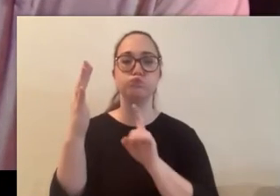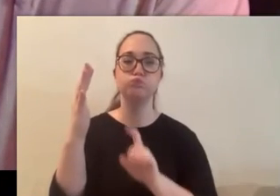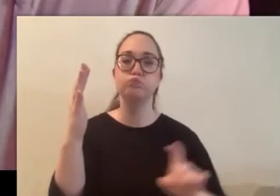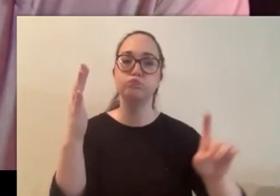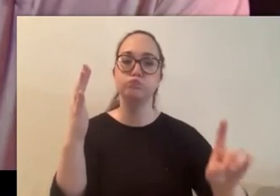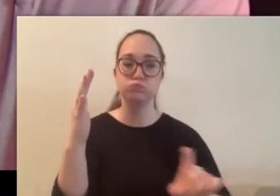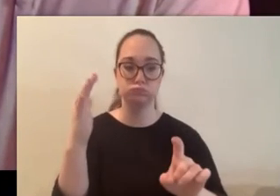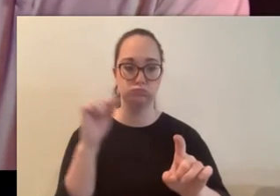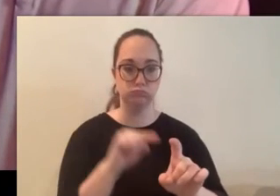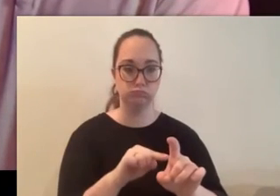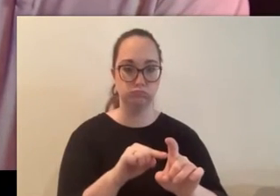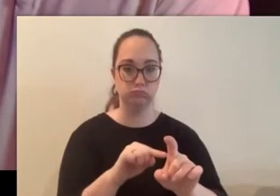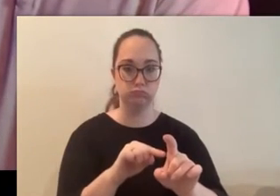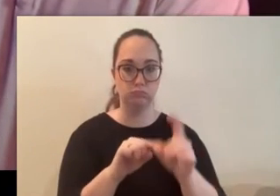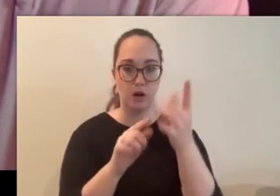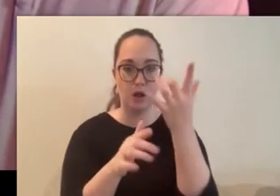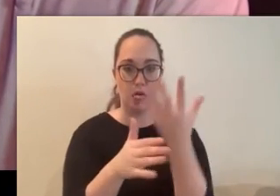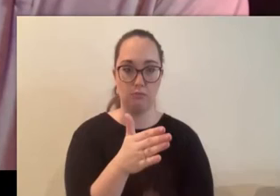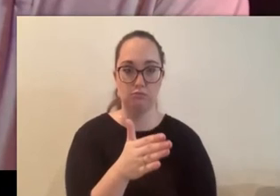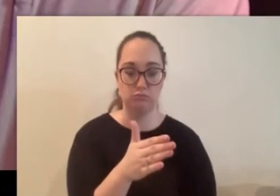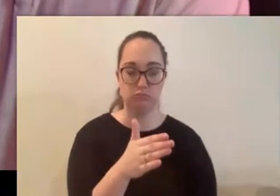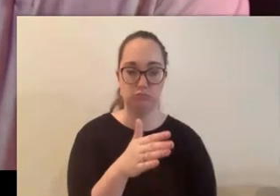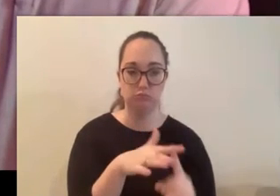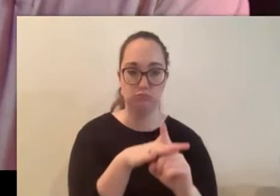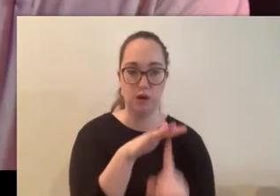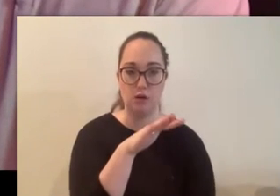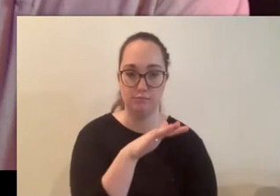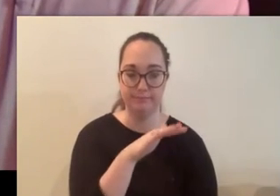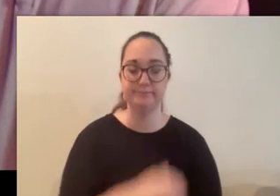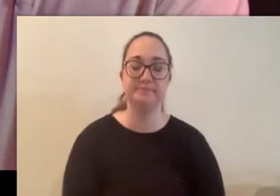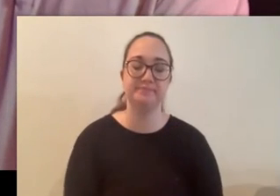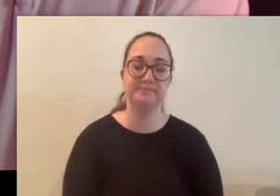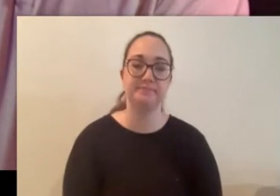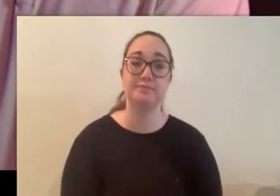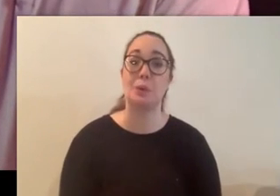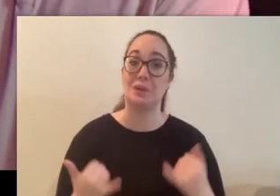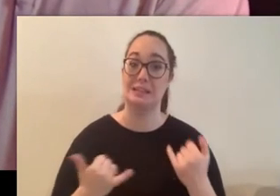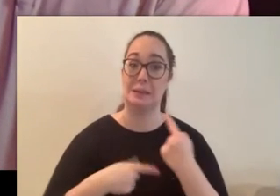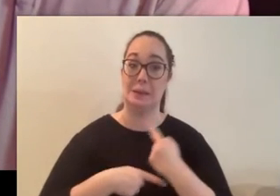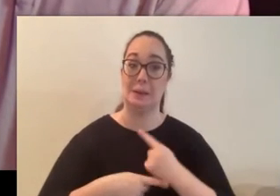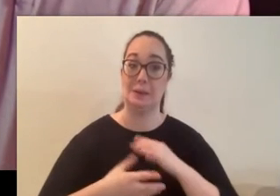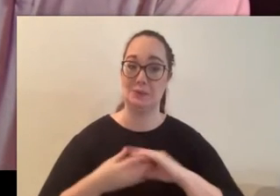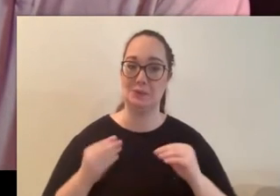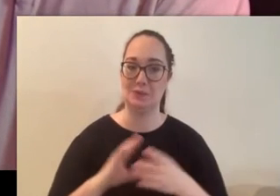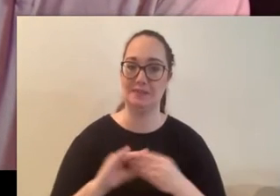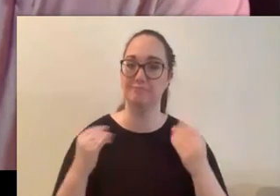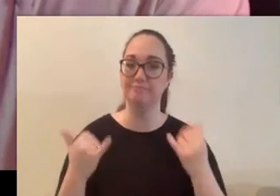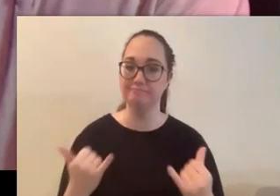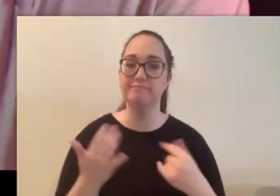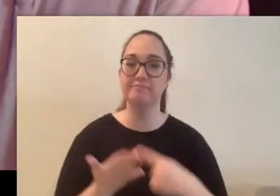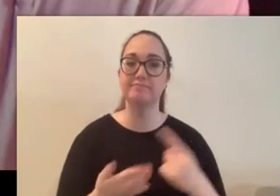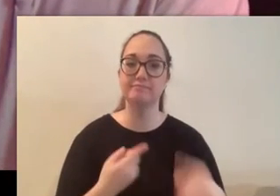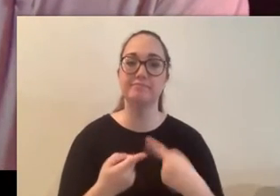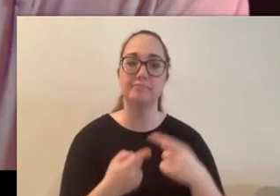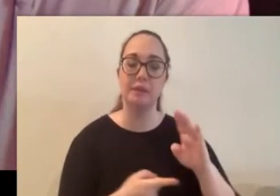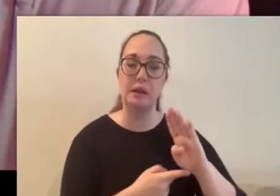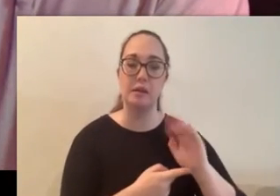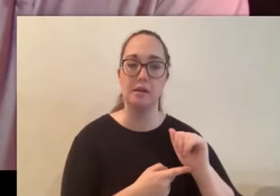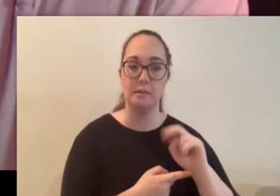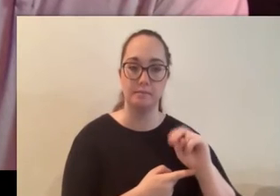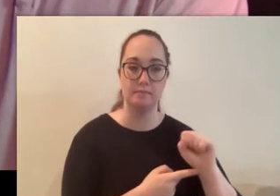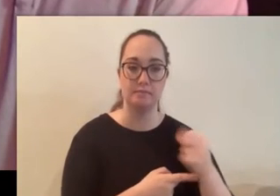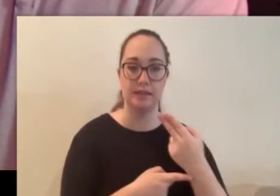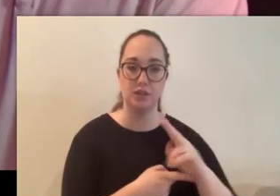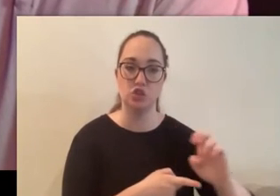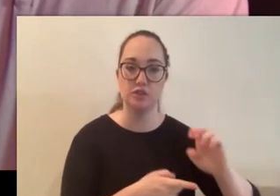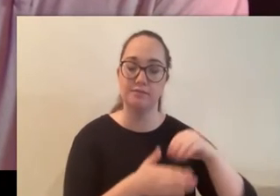and that leads us into today's story time now for the tale of the banshee of leah